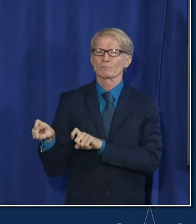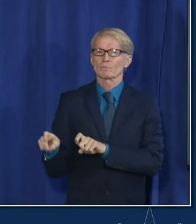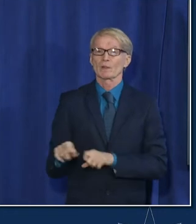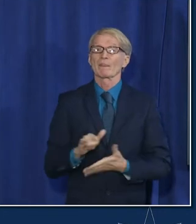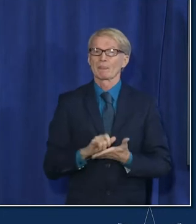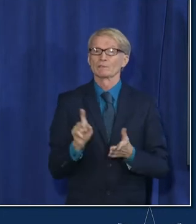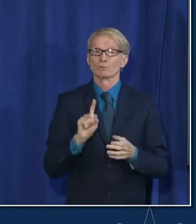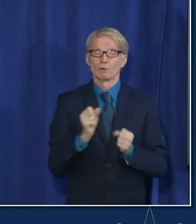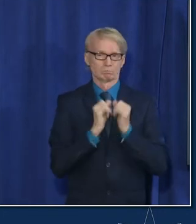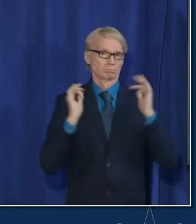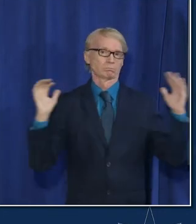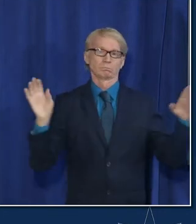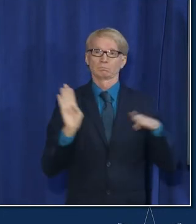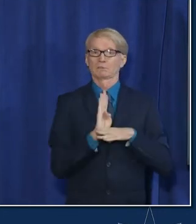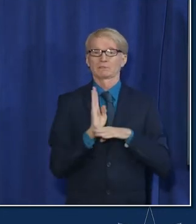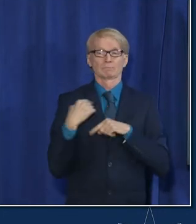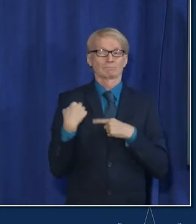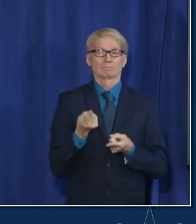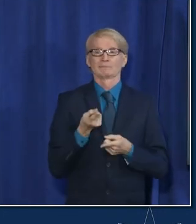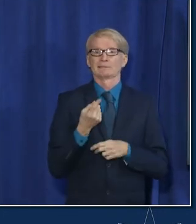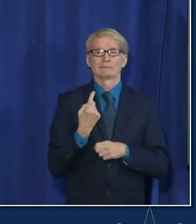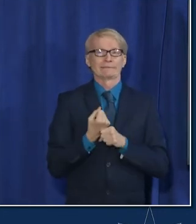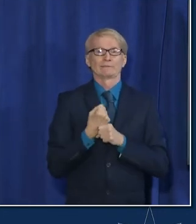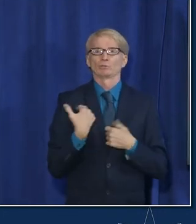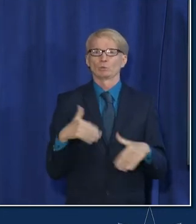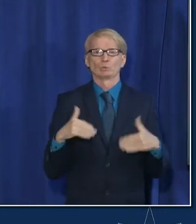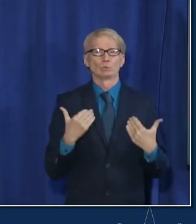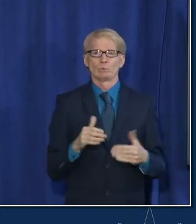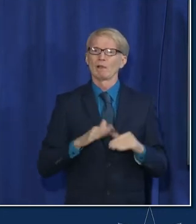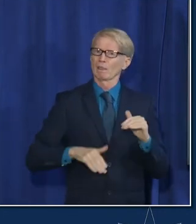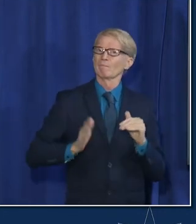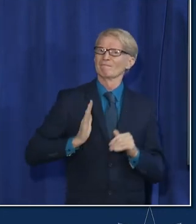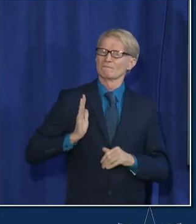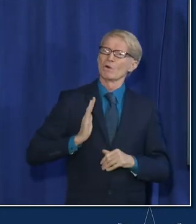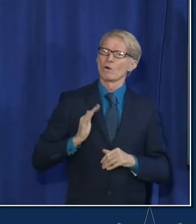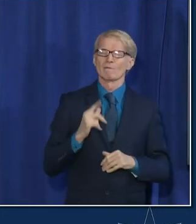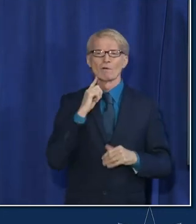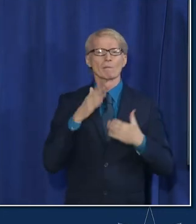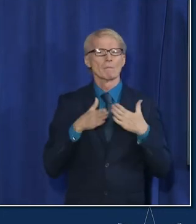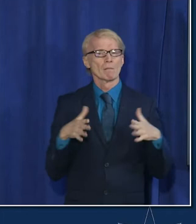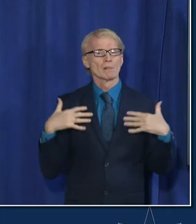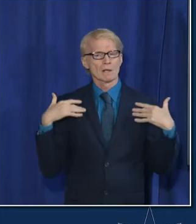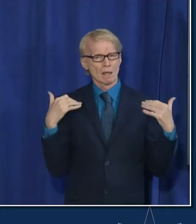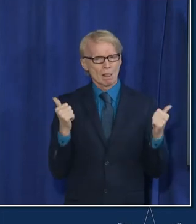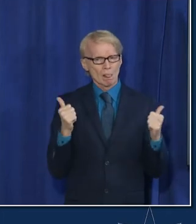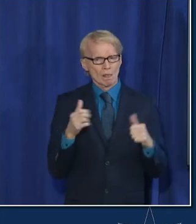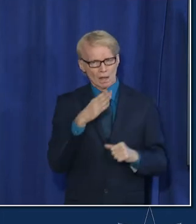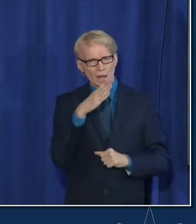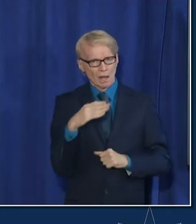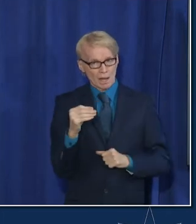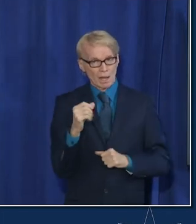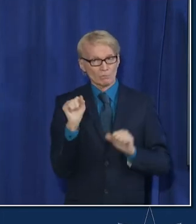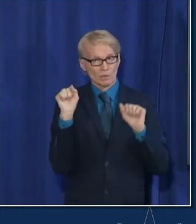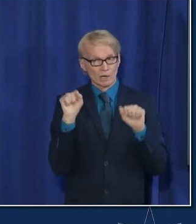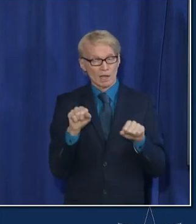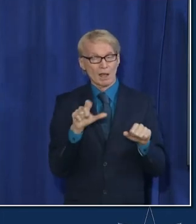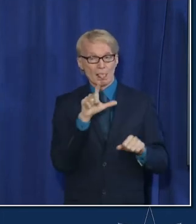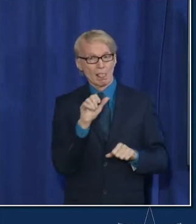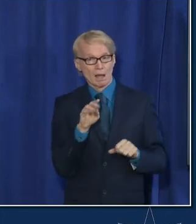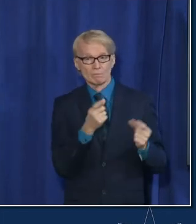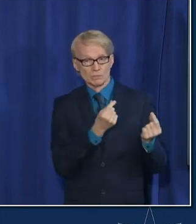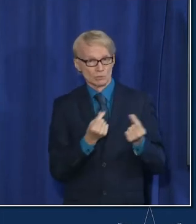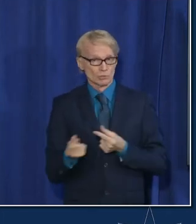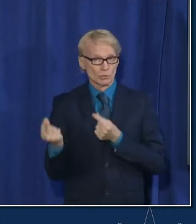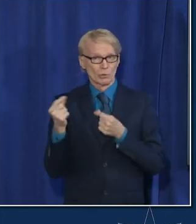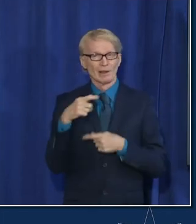in the most and it's something that we've really needed to grow in the most uh in public health um there's also some additional things that can be done in the laboratory and